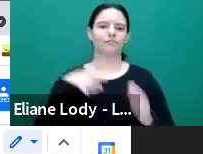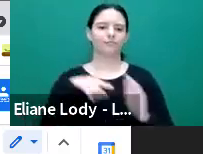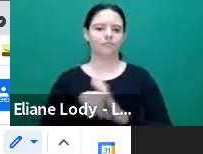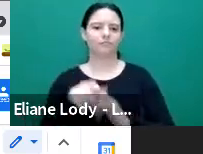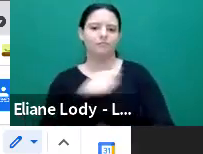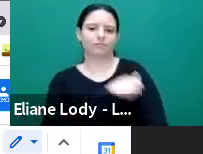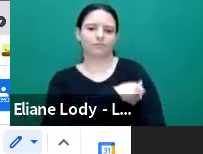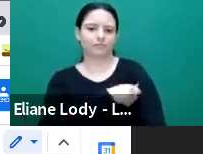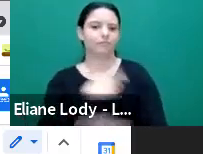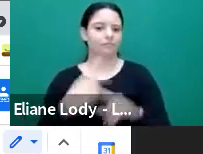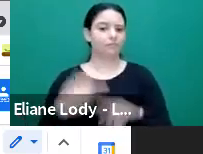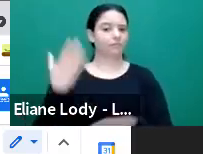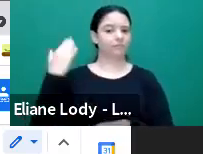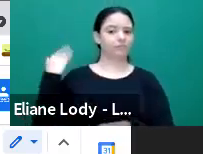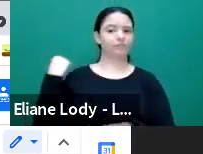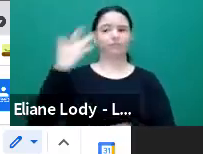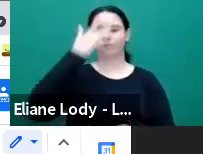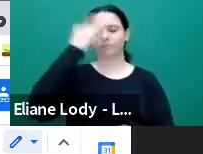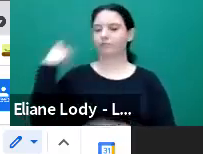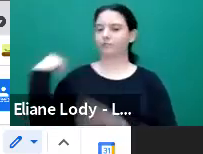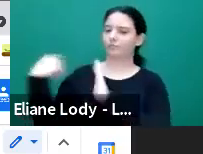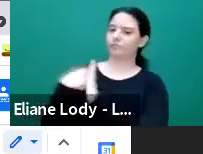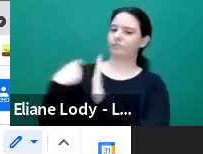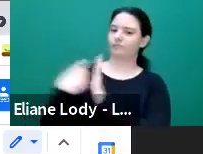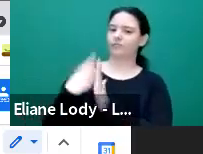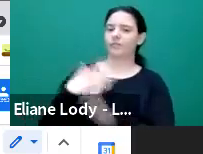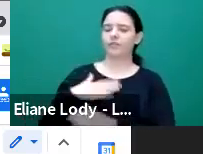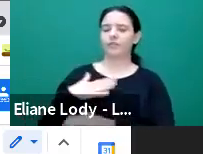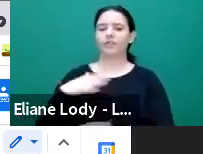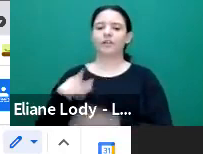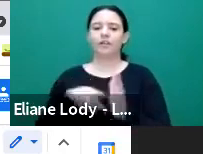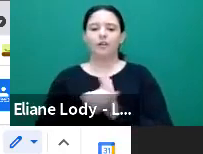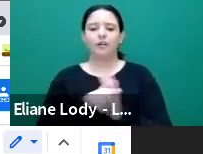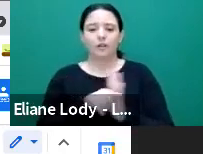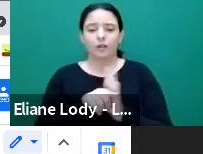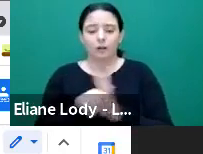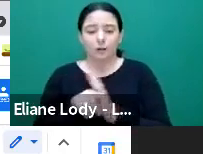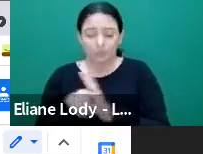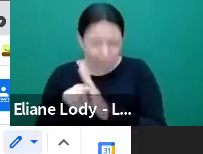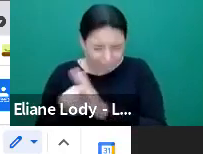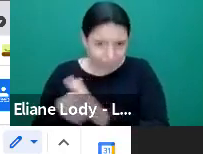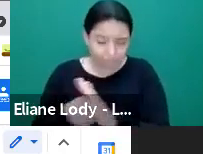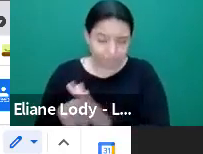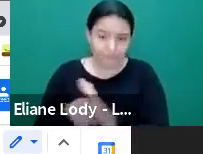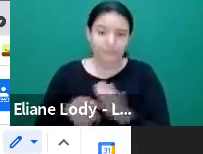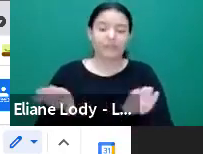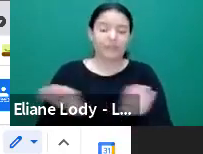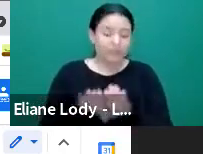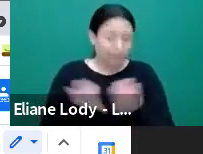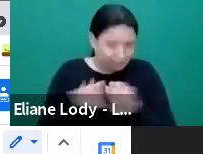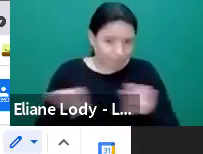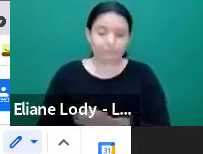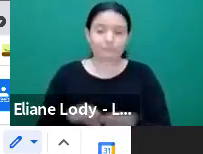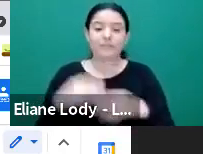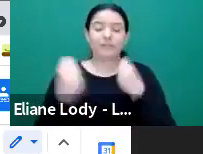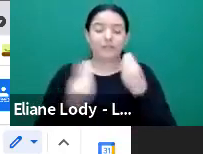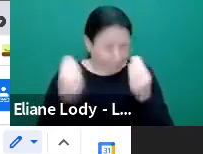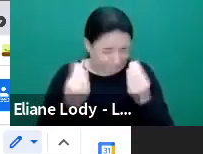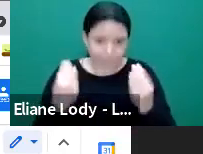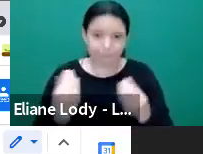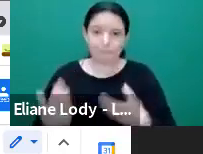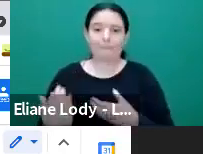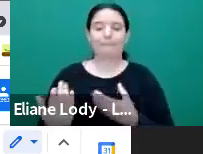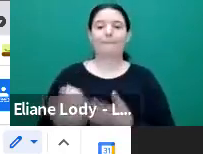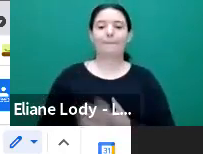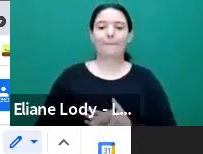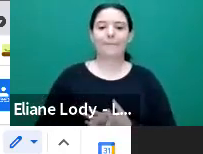that in terms of the research turning into something too subjective. Right. That might happen. So and